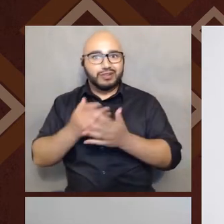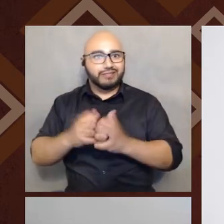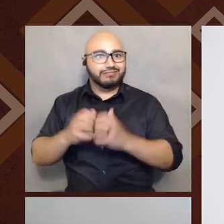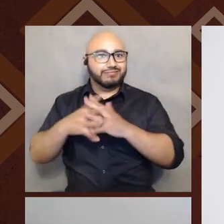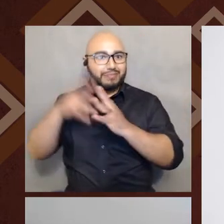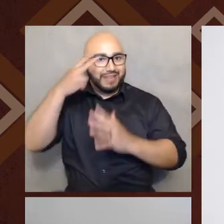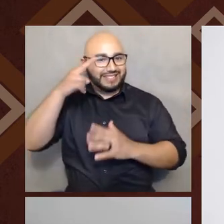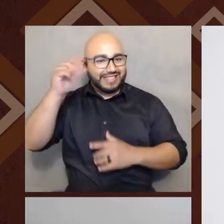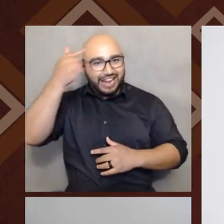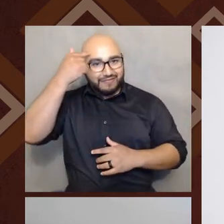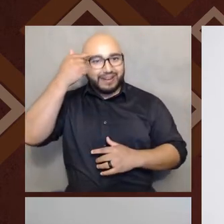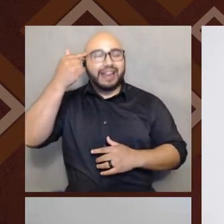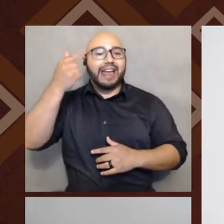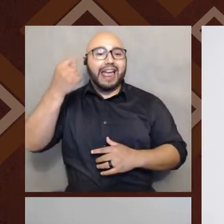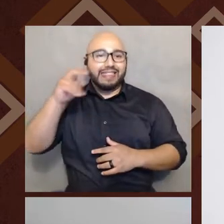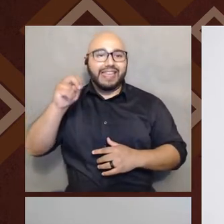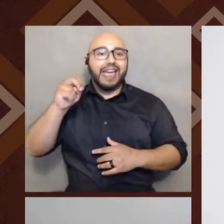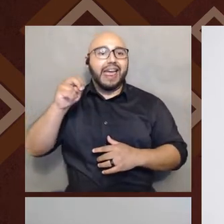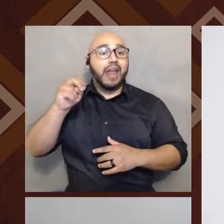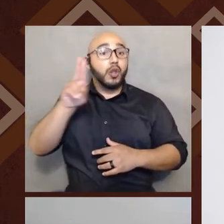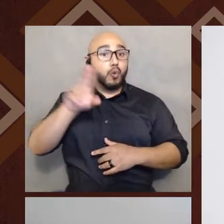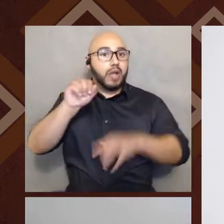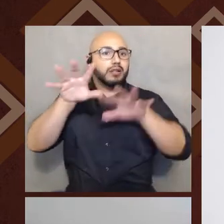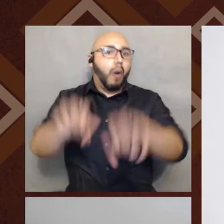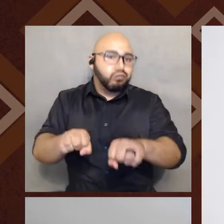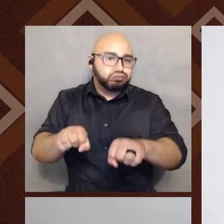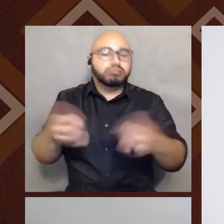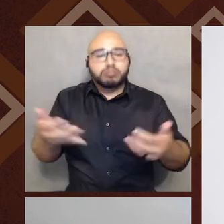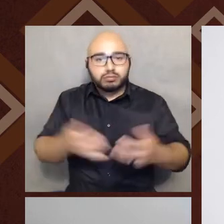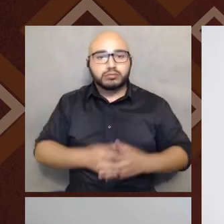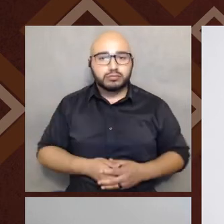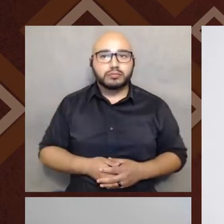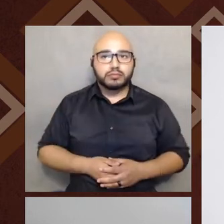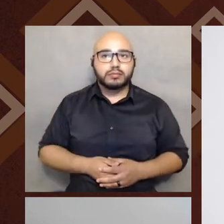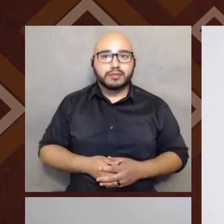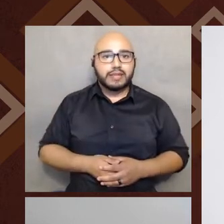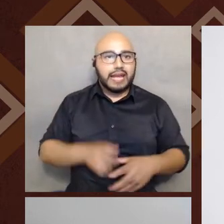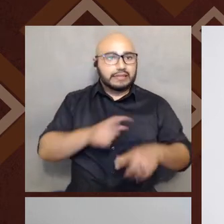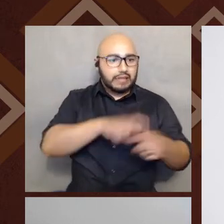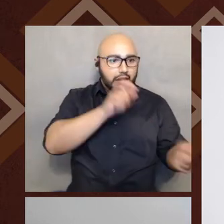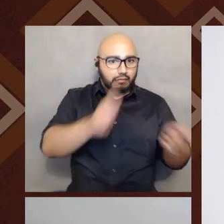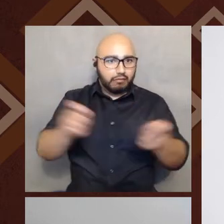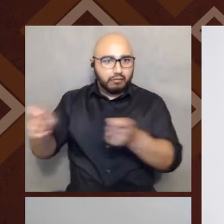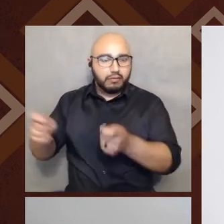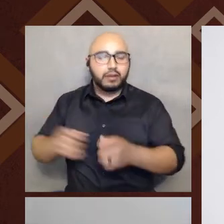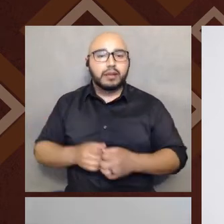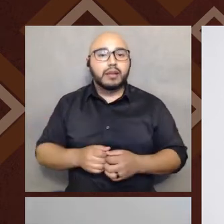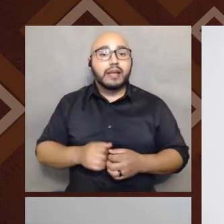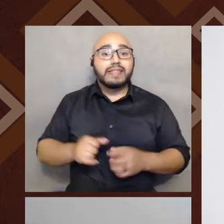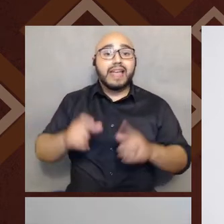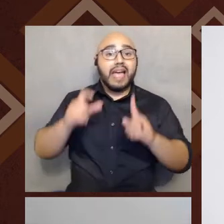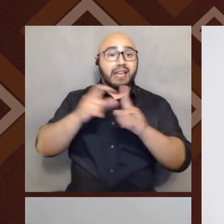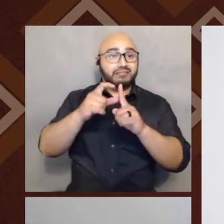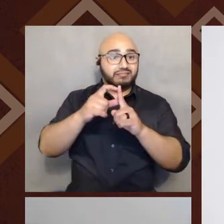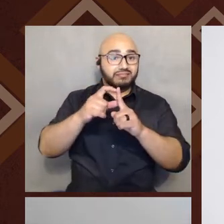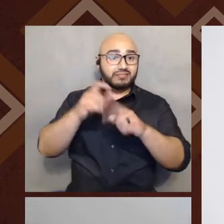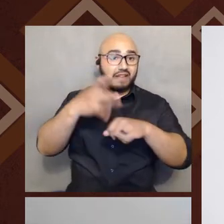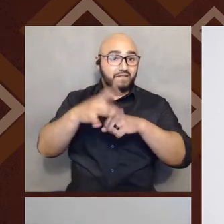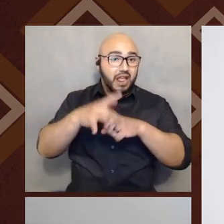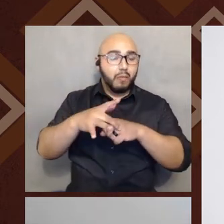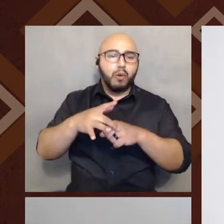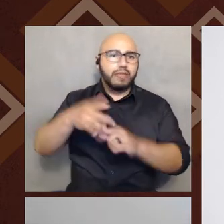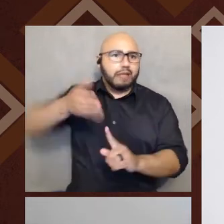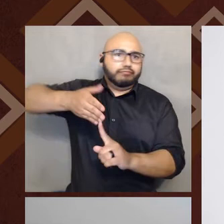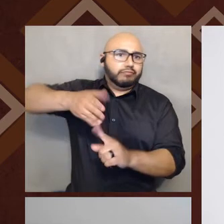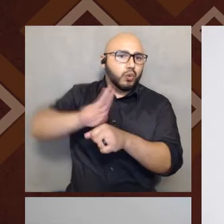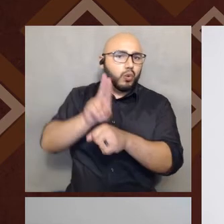to then becoming U S territory. Um, the, the, the available for folks were the main one that would be used in any